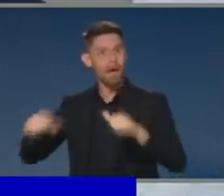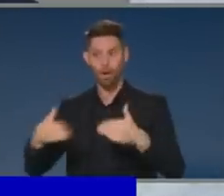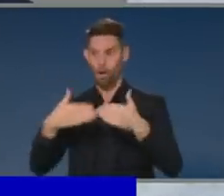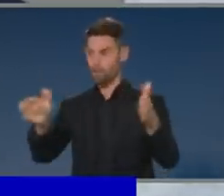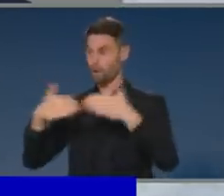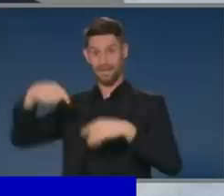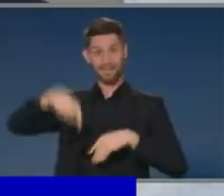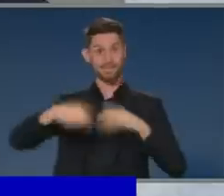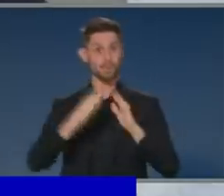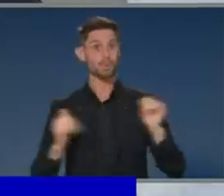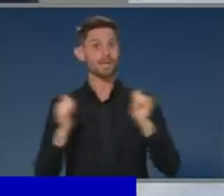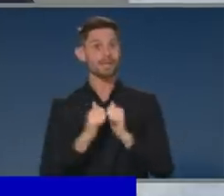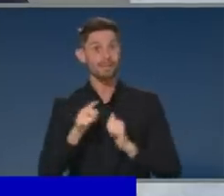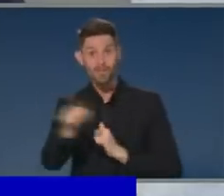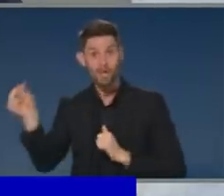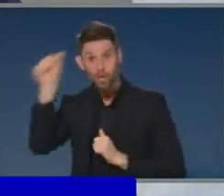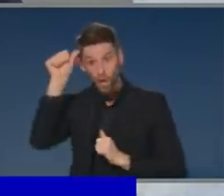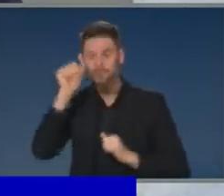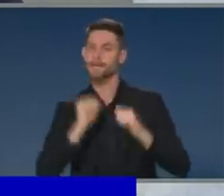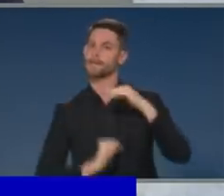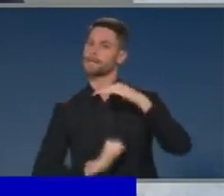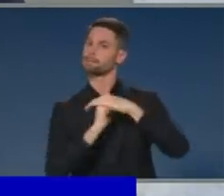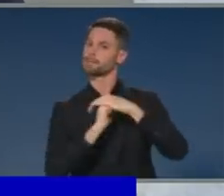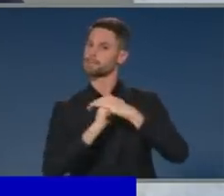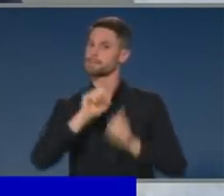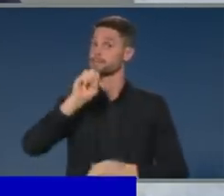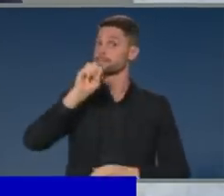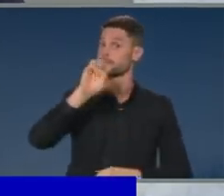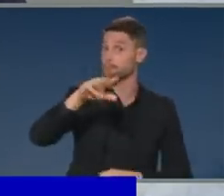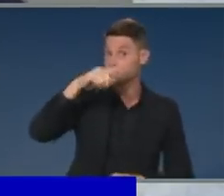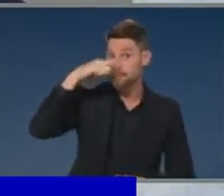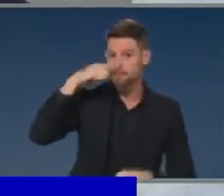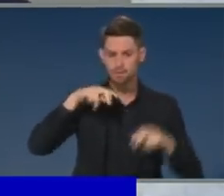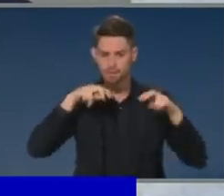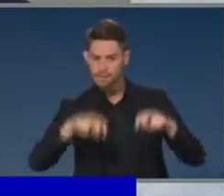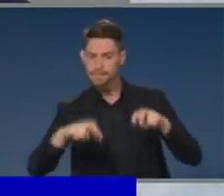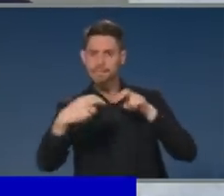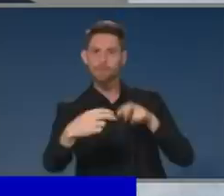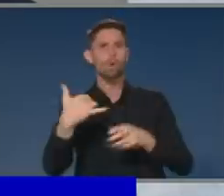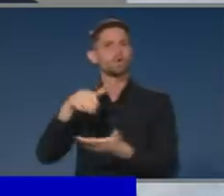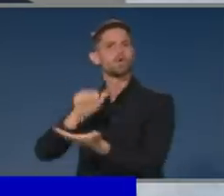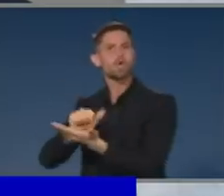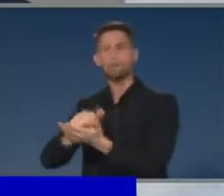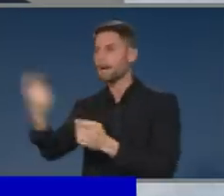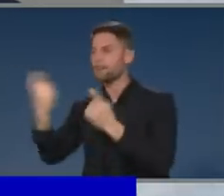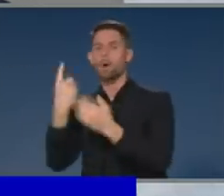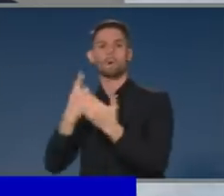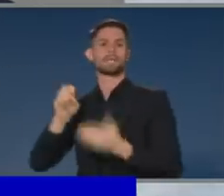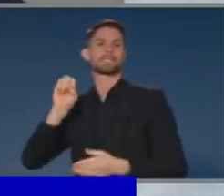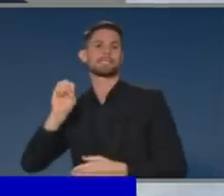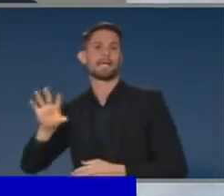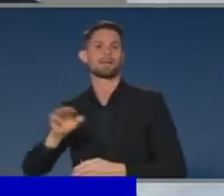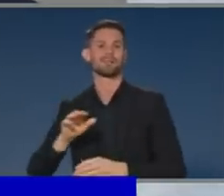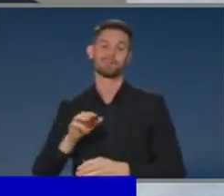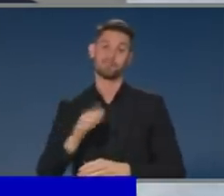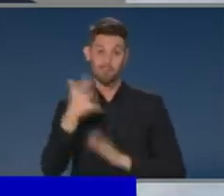at just 10 patrons at a time, that won't necessarily be a profitable patronage for them to really